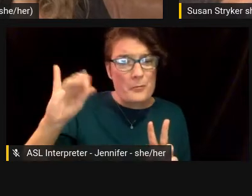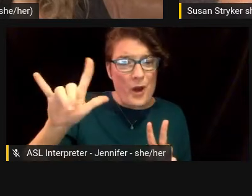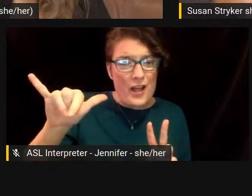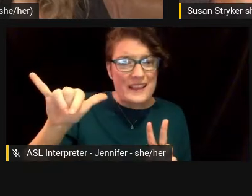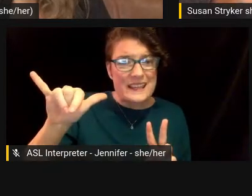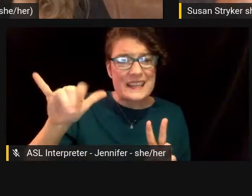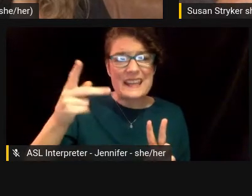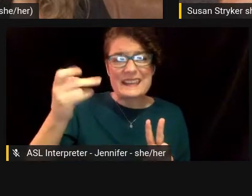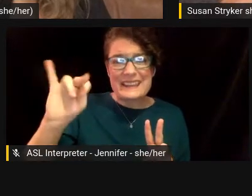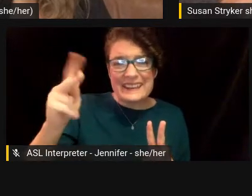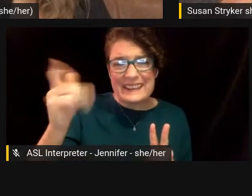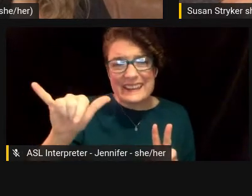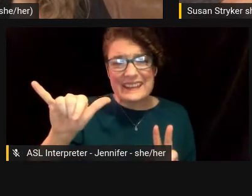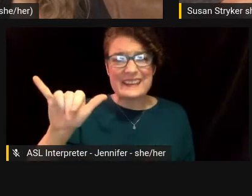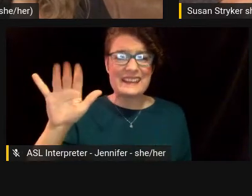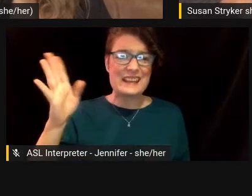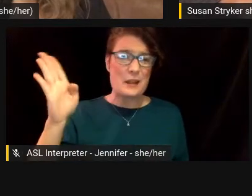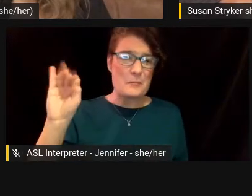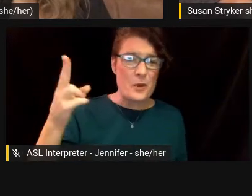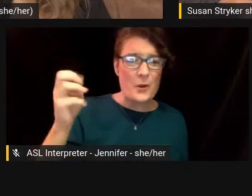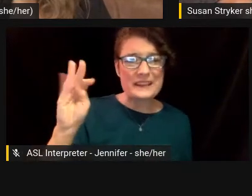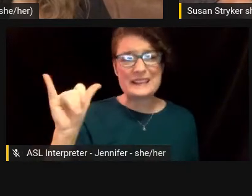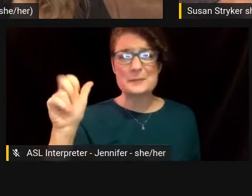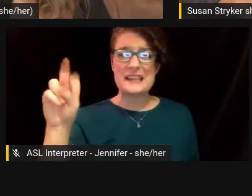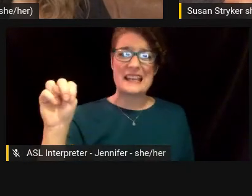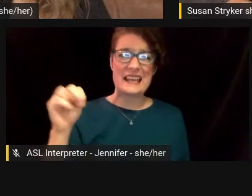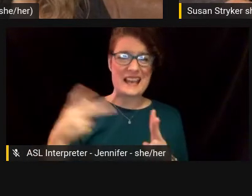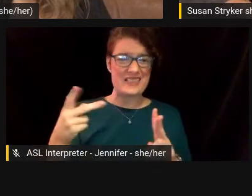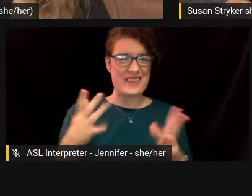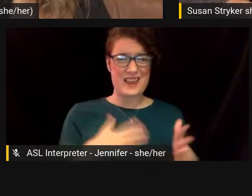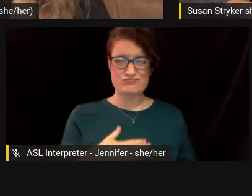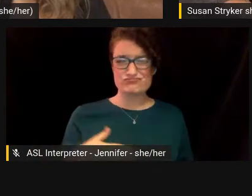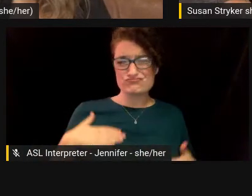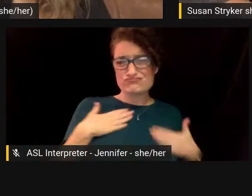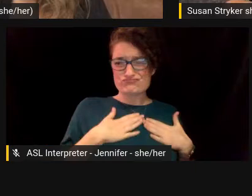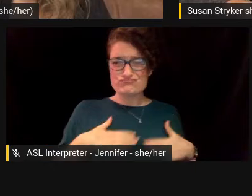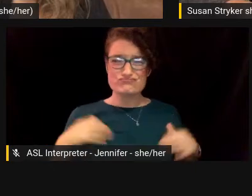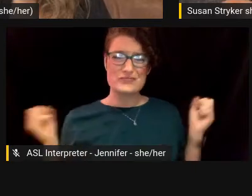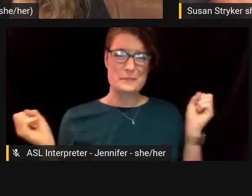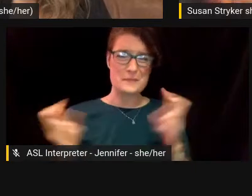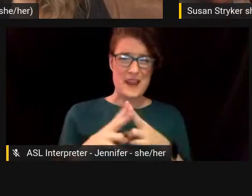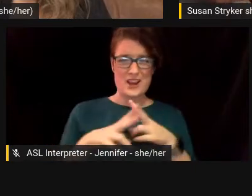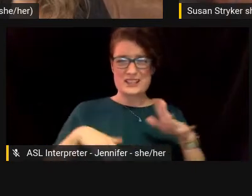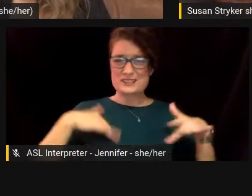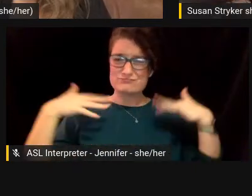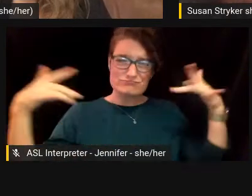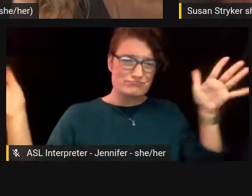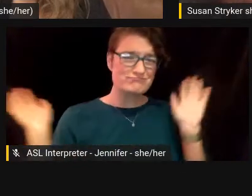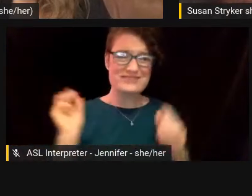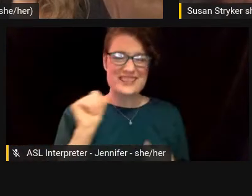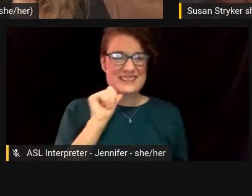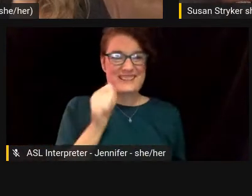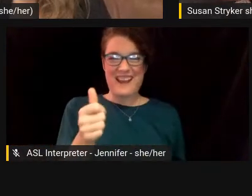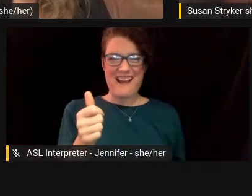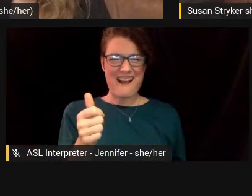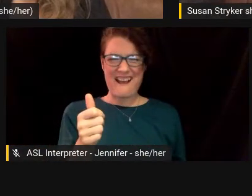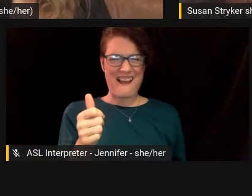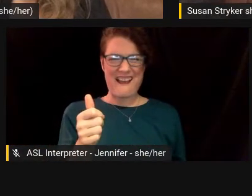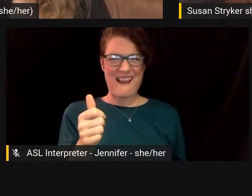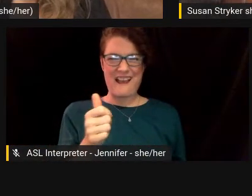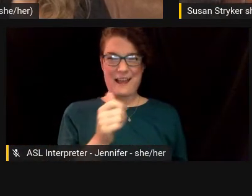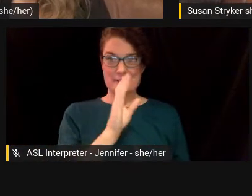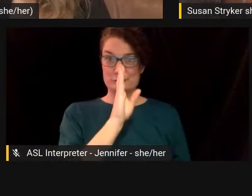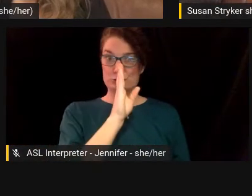kinky and bohemian and like they were living it up in Paris. They were not kind of like a really